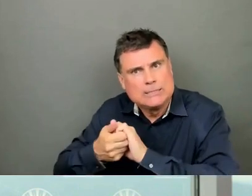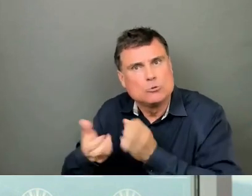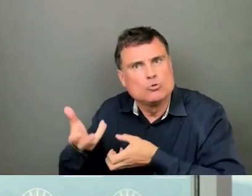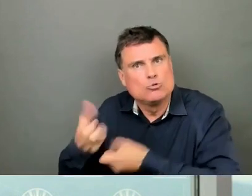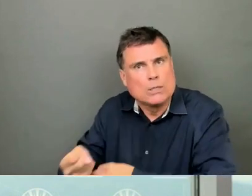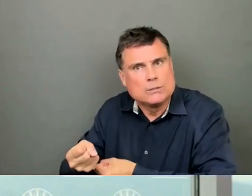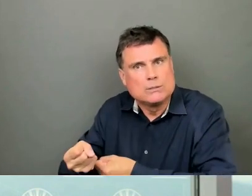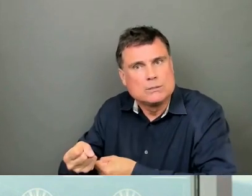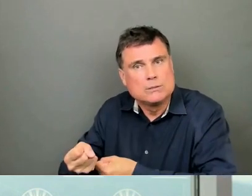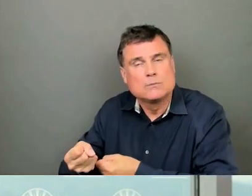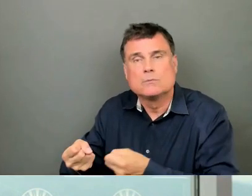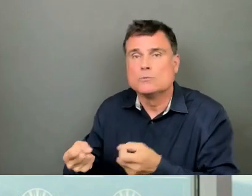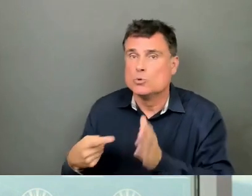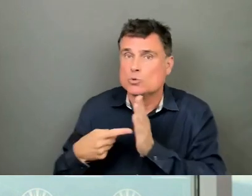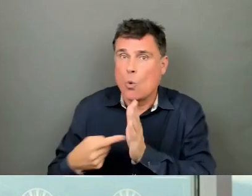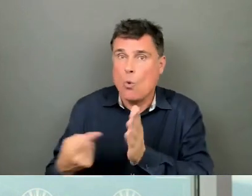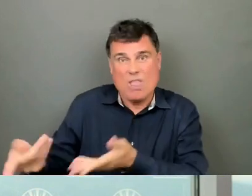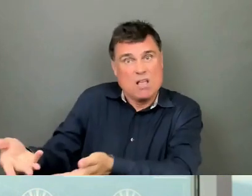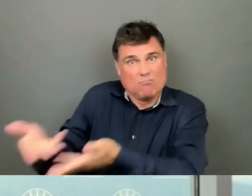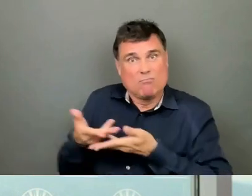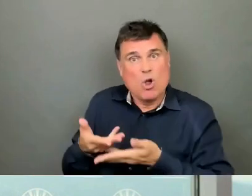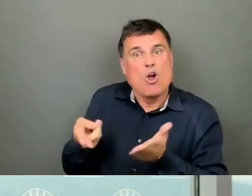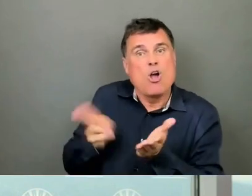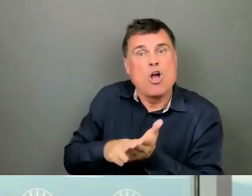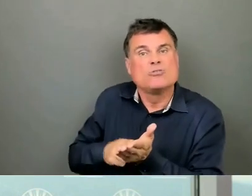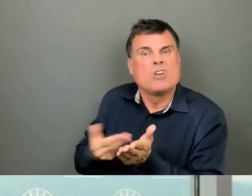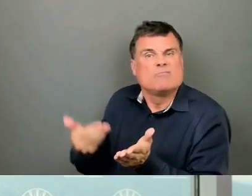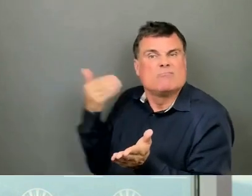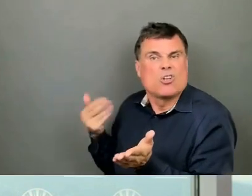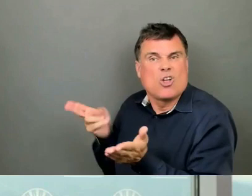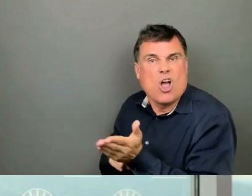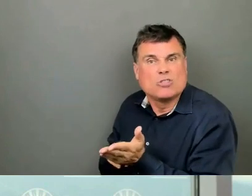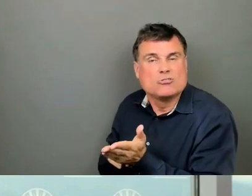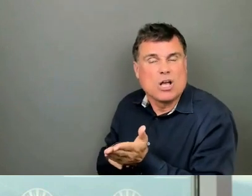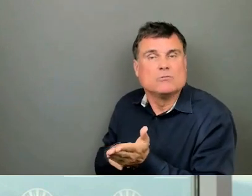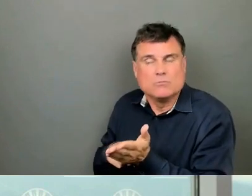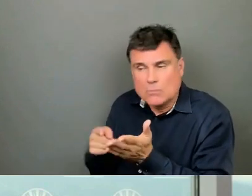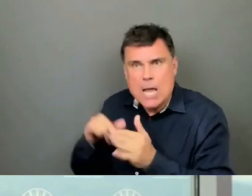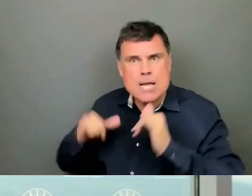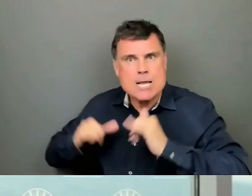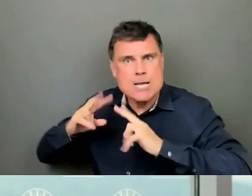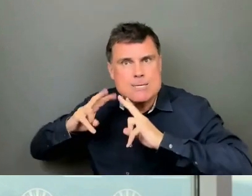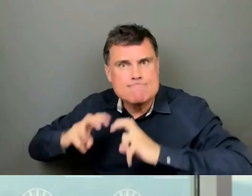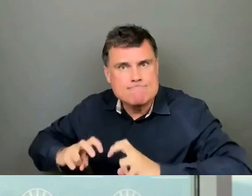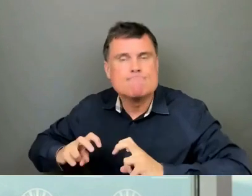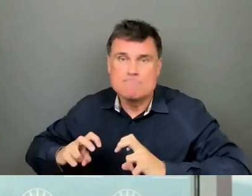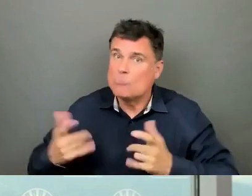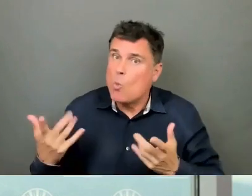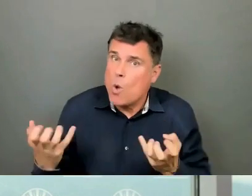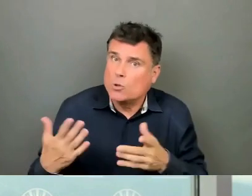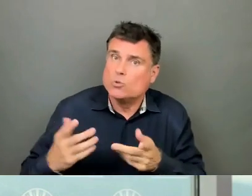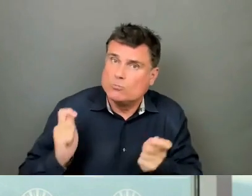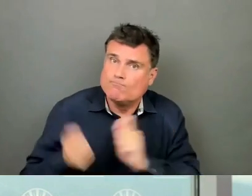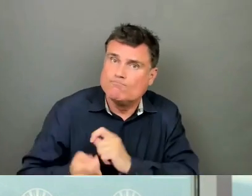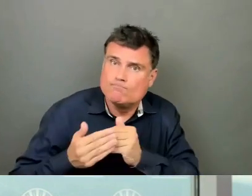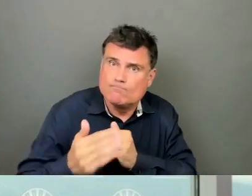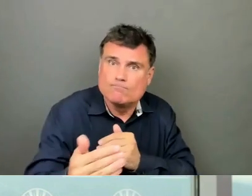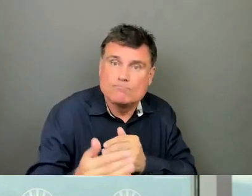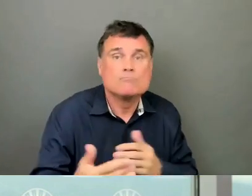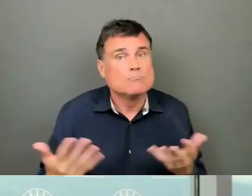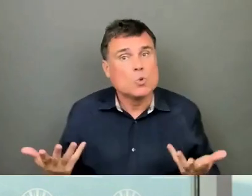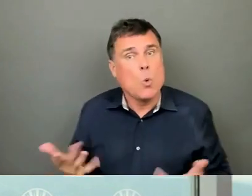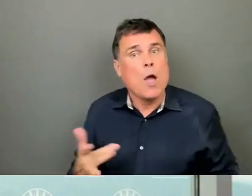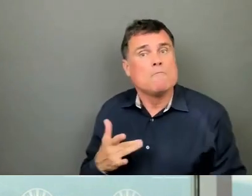And this is definitely a trust building exercise after a decade of this site sitting empty. For the first time, I have some